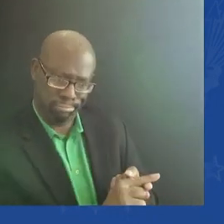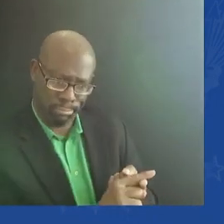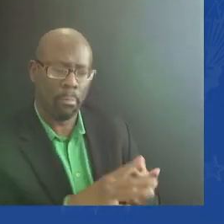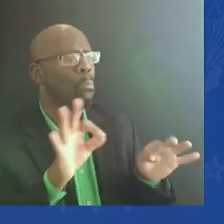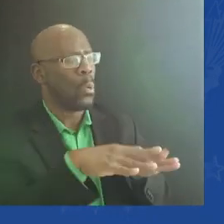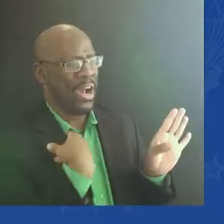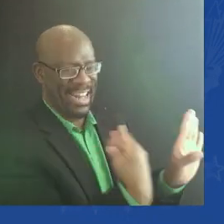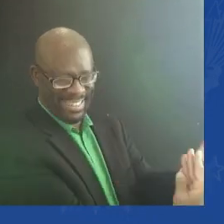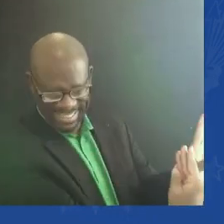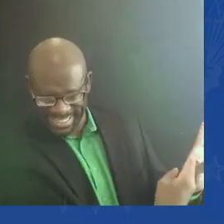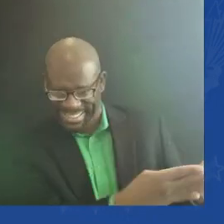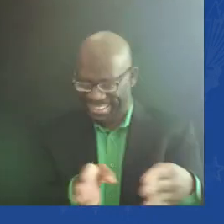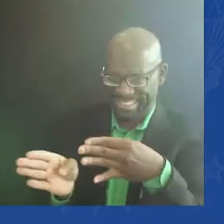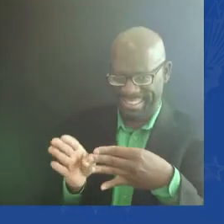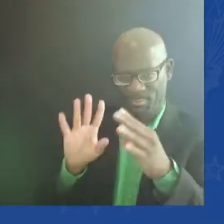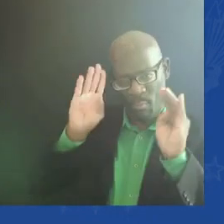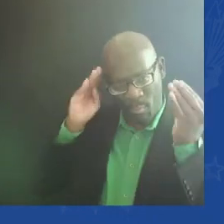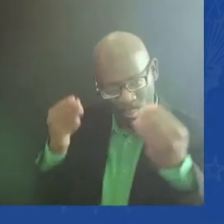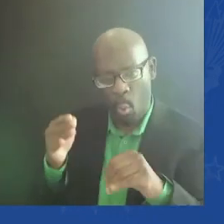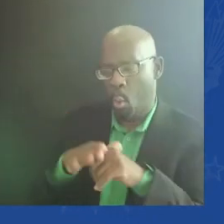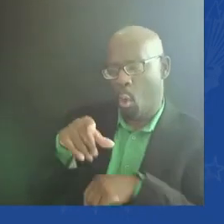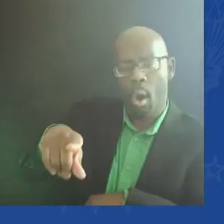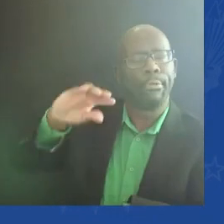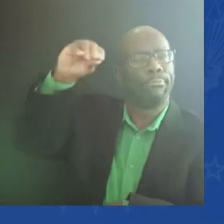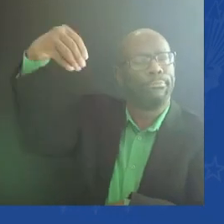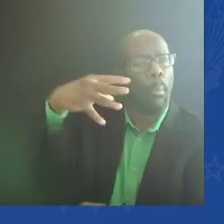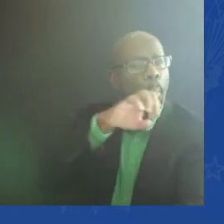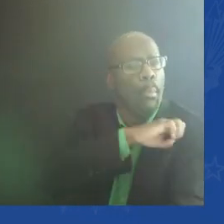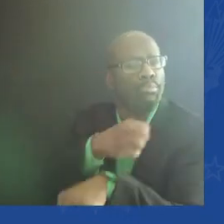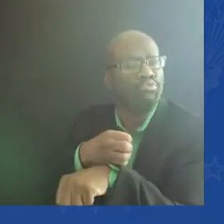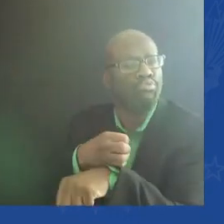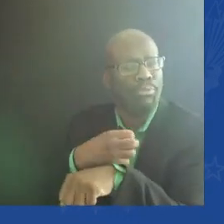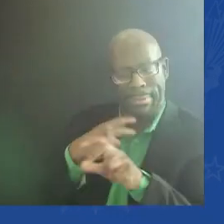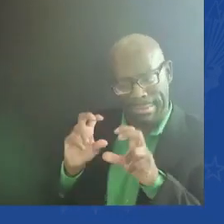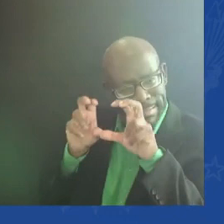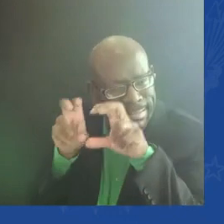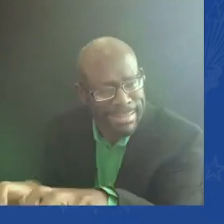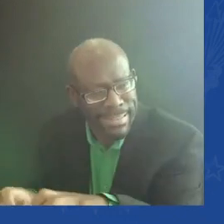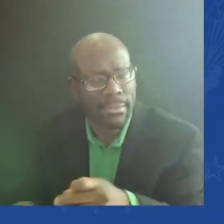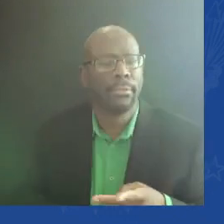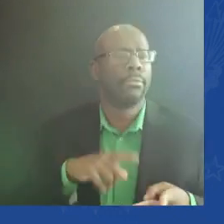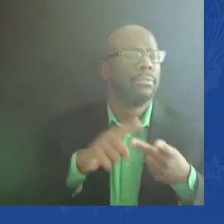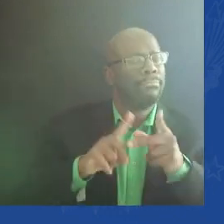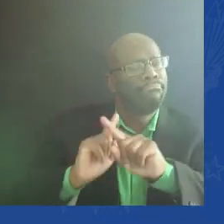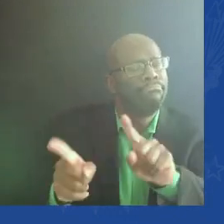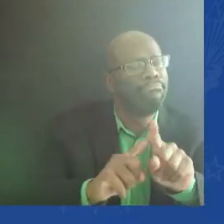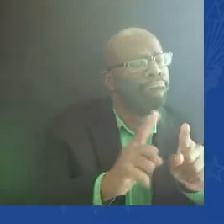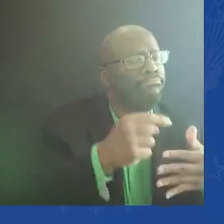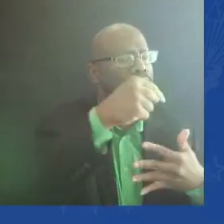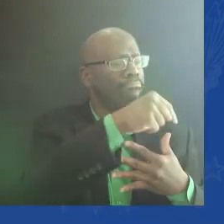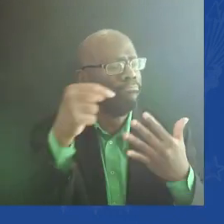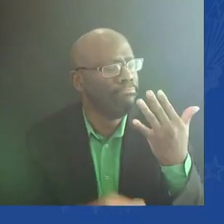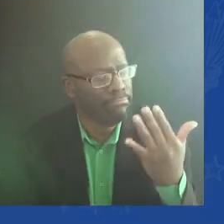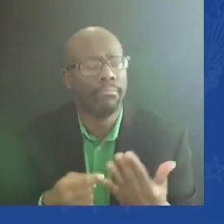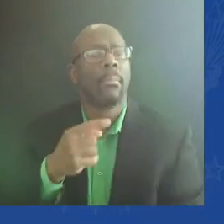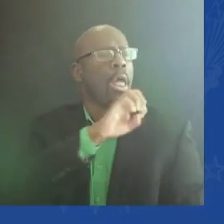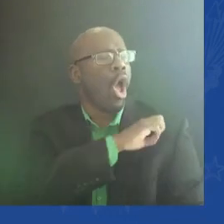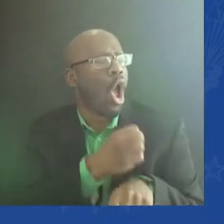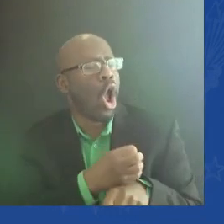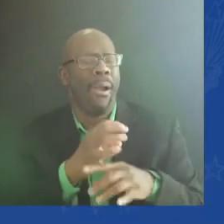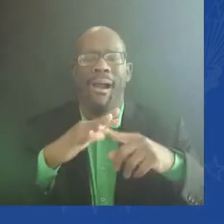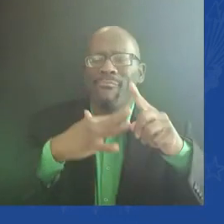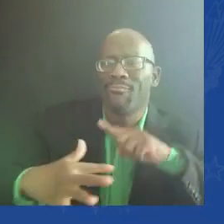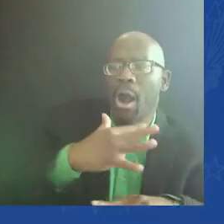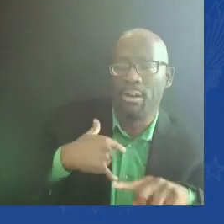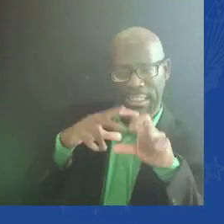that we're going to end somehow, but it does, on the surface, I admit to you, we're going to COP to deal with renewable energy. And I'm saying,